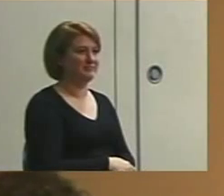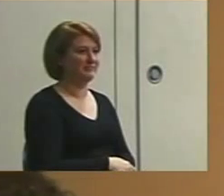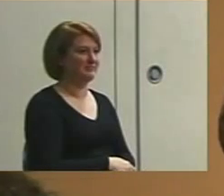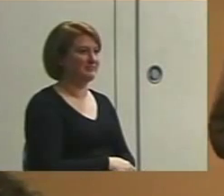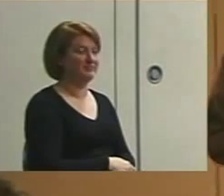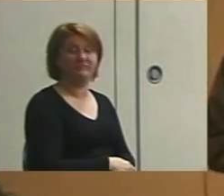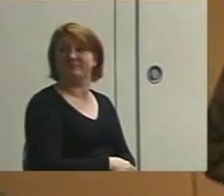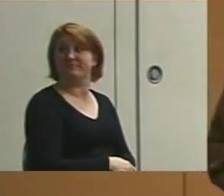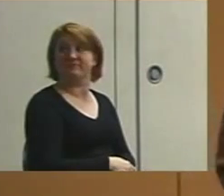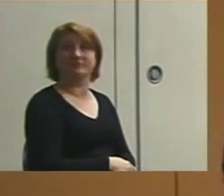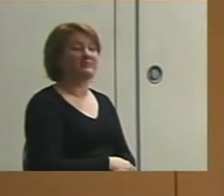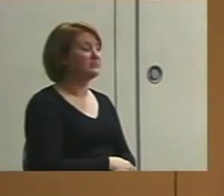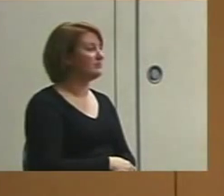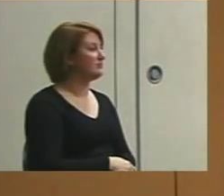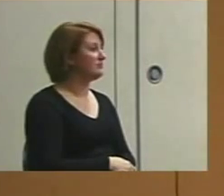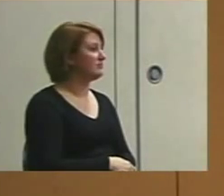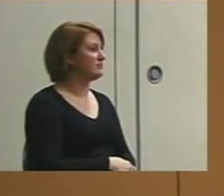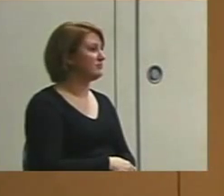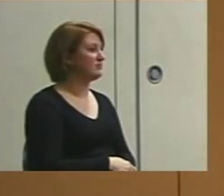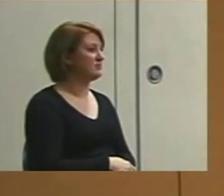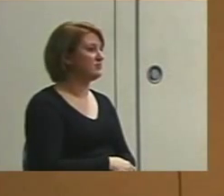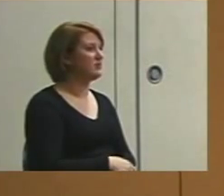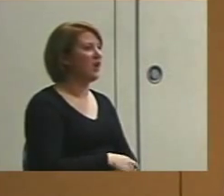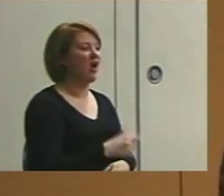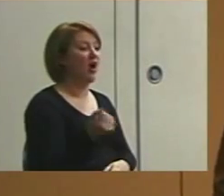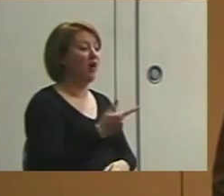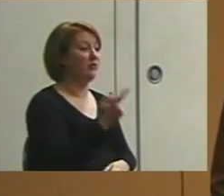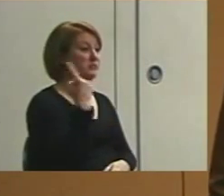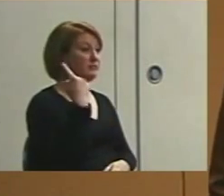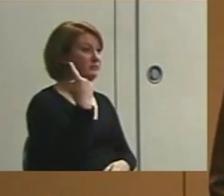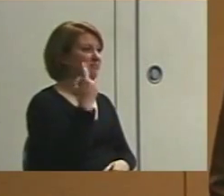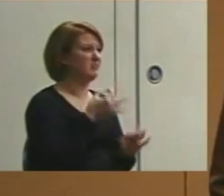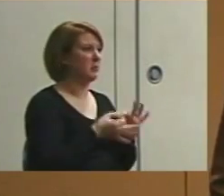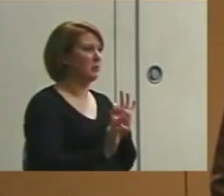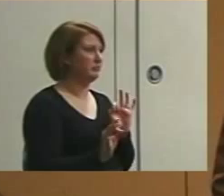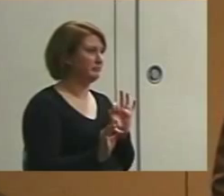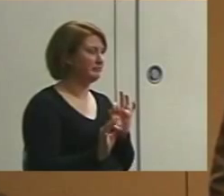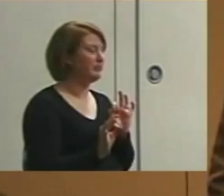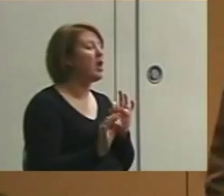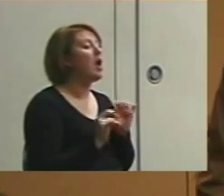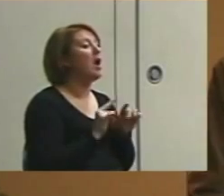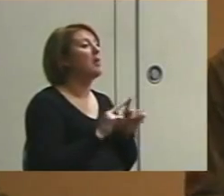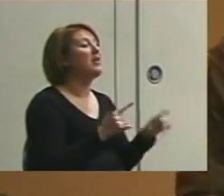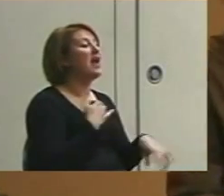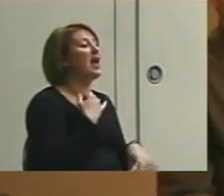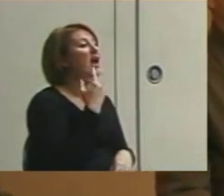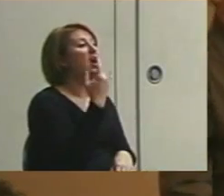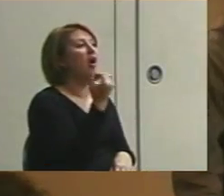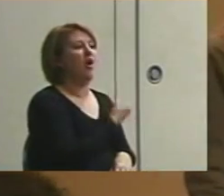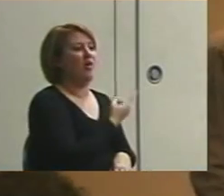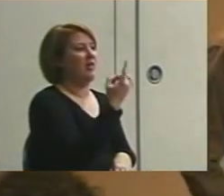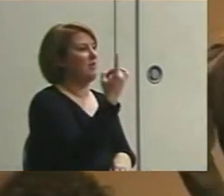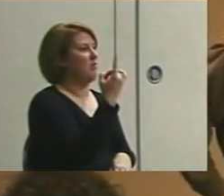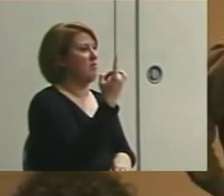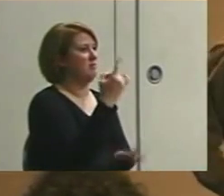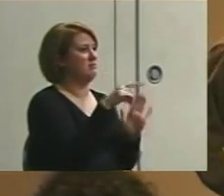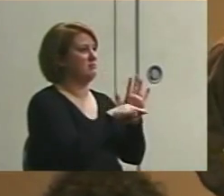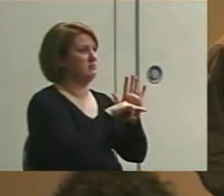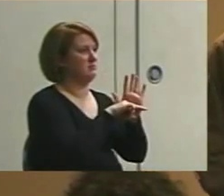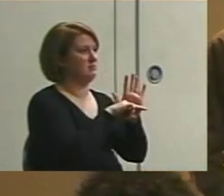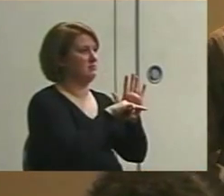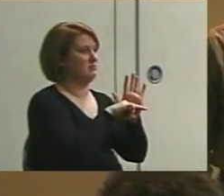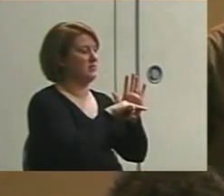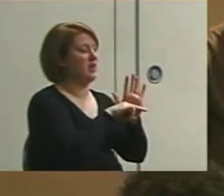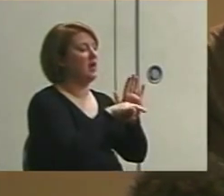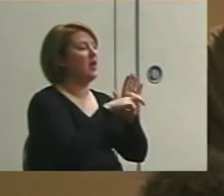All of those are pretty simple. But, they all have one disadvantage. They require